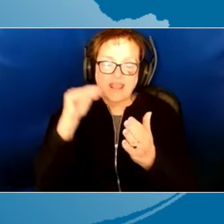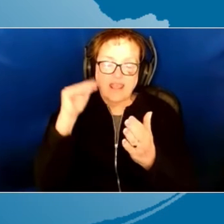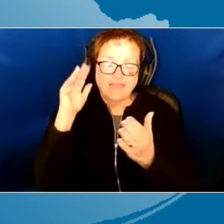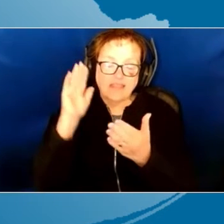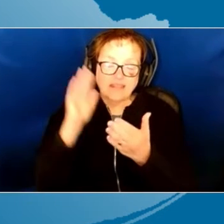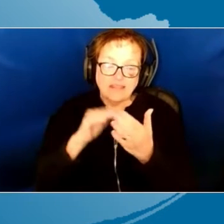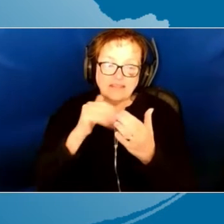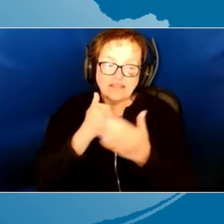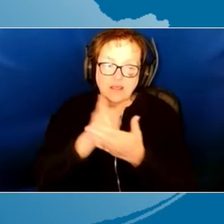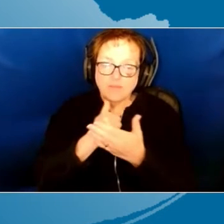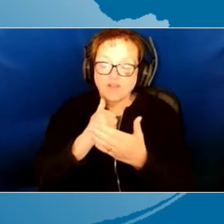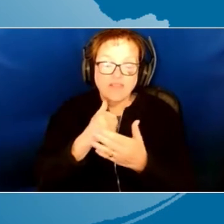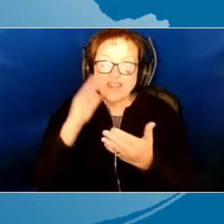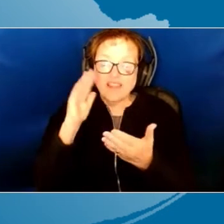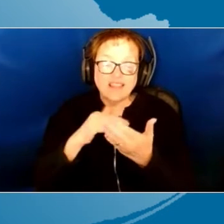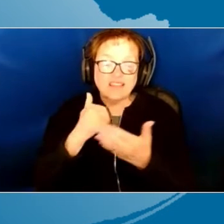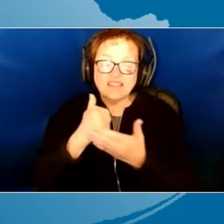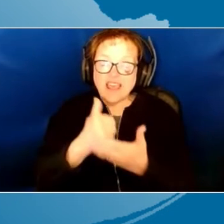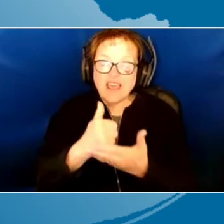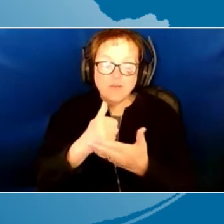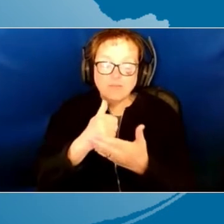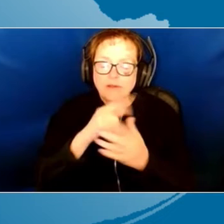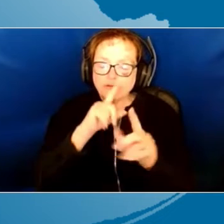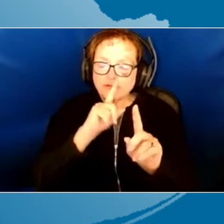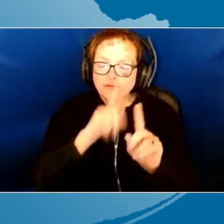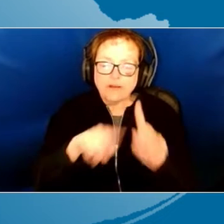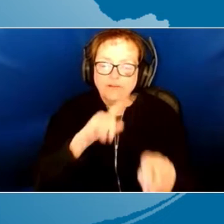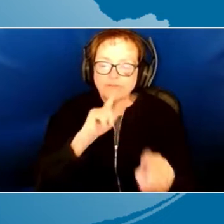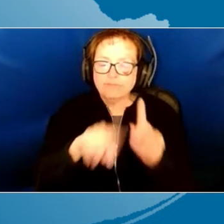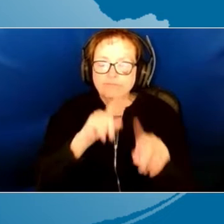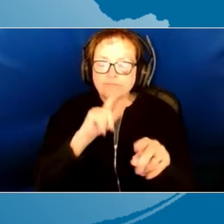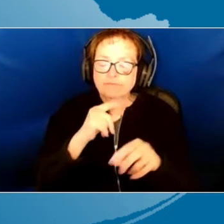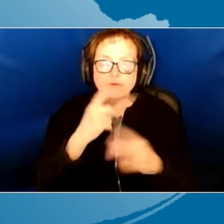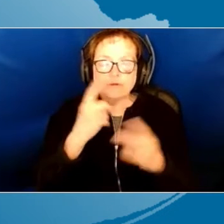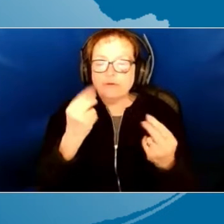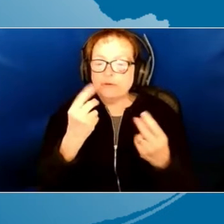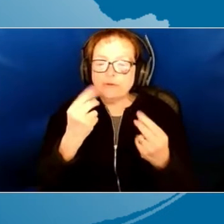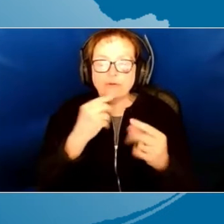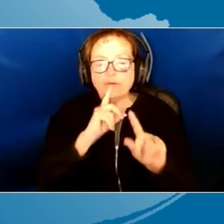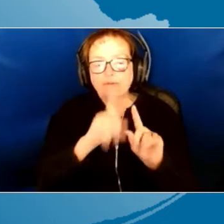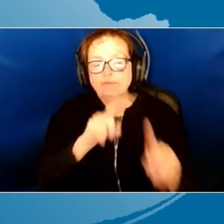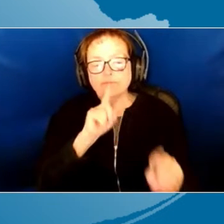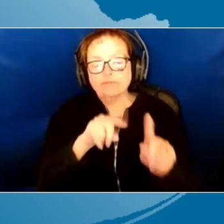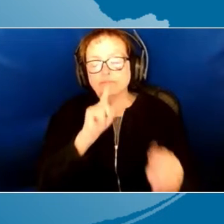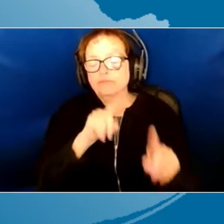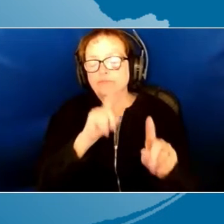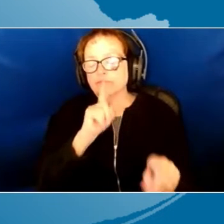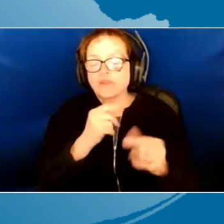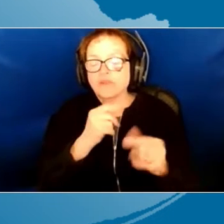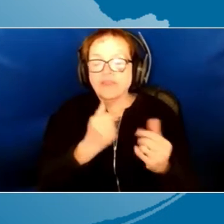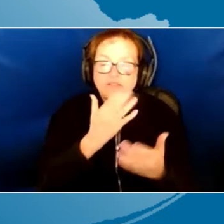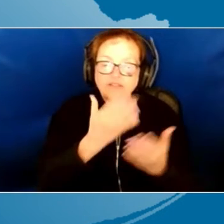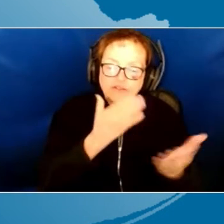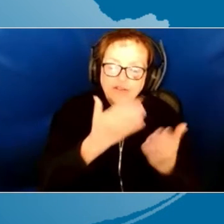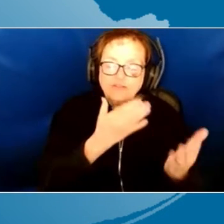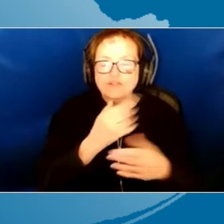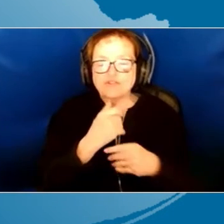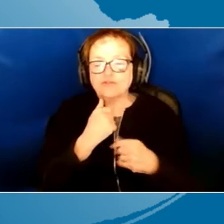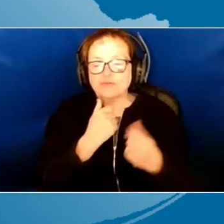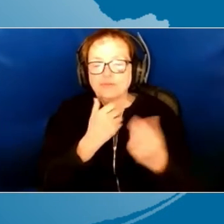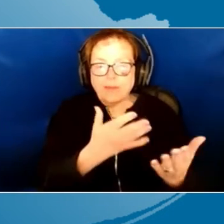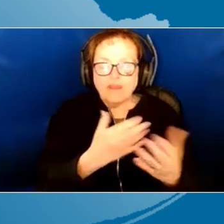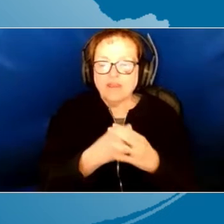helpful is directive feedback. Just telling the person what to do, giving suggestions, giving recommendations, making